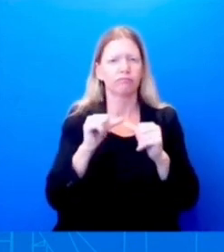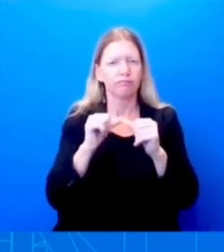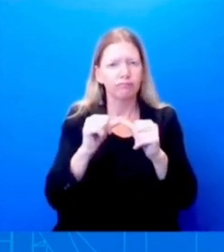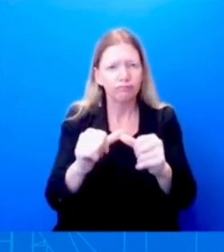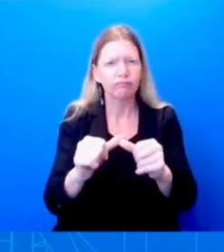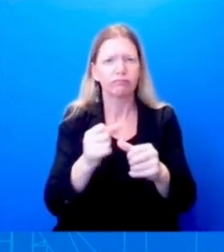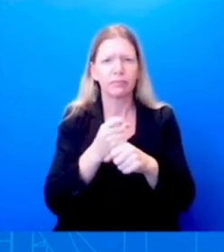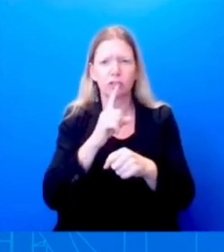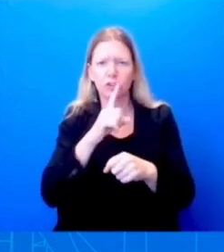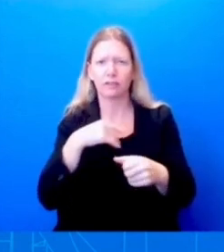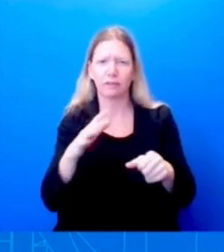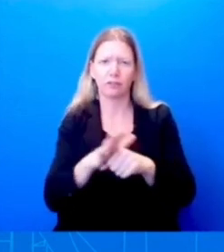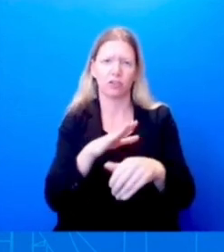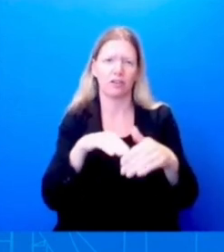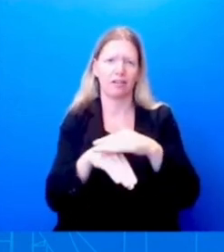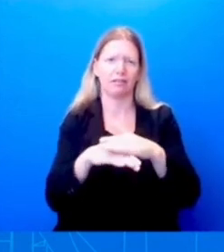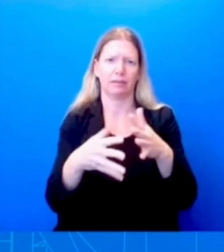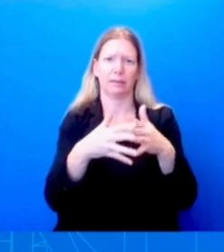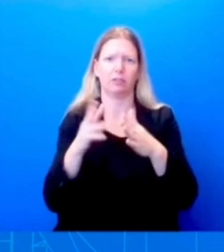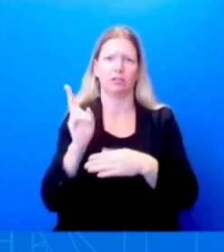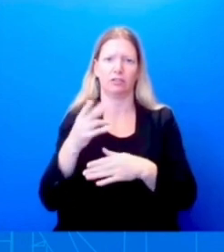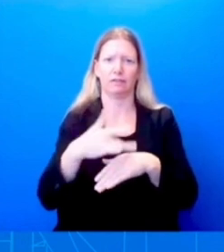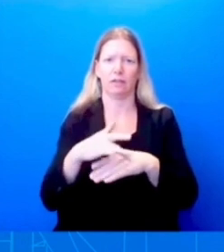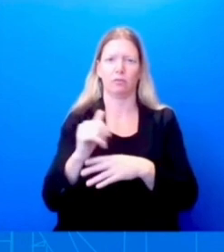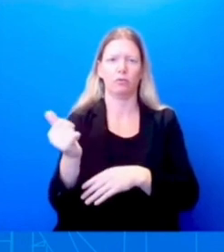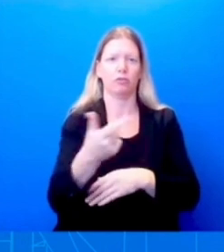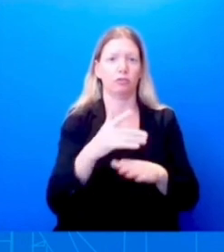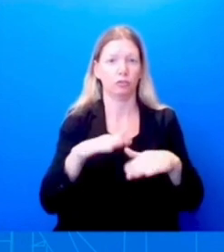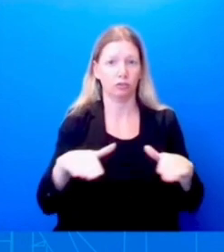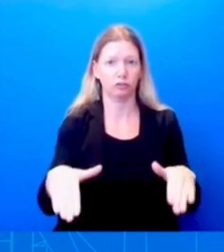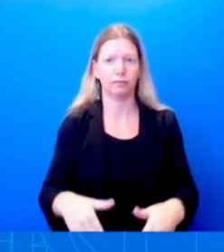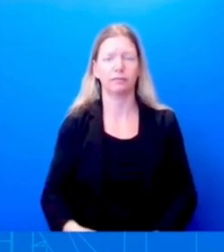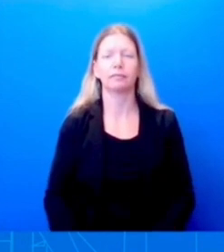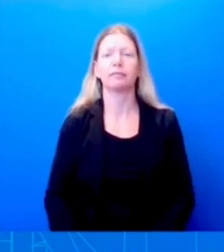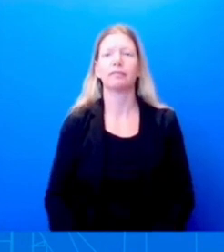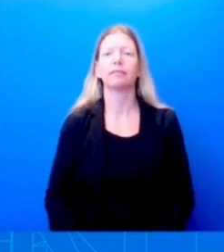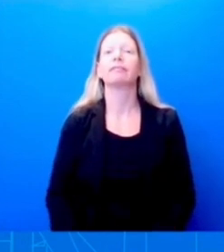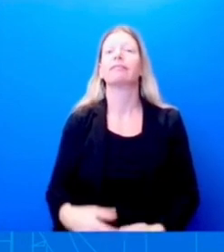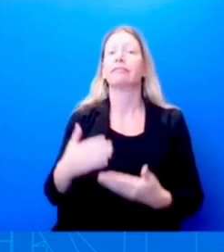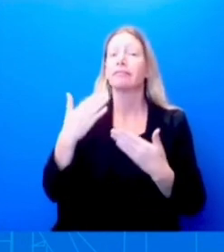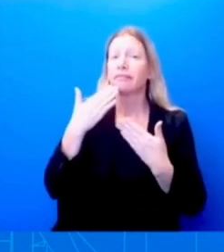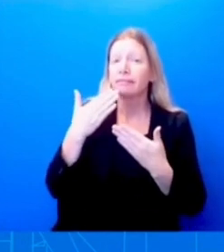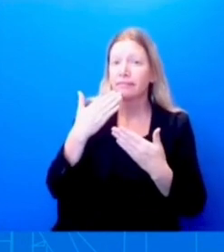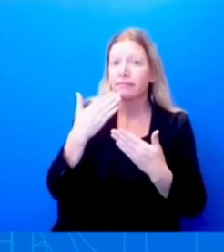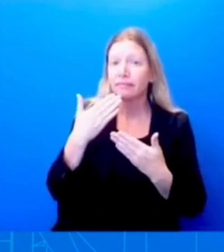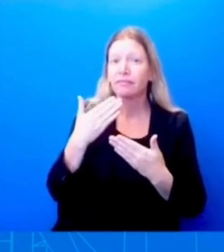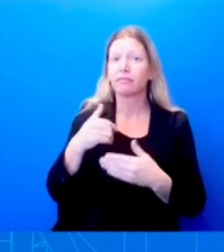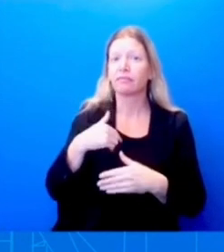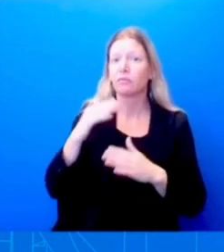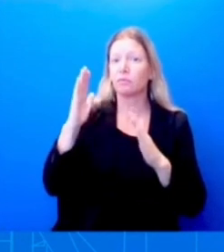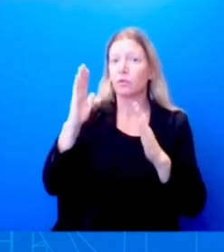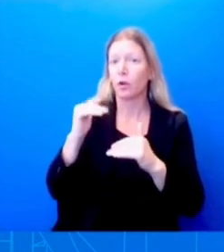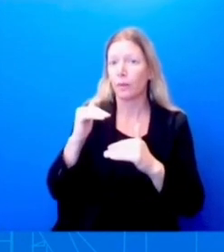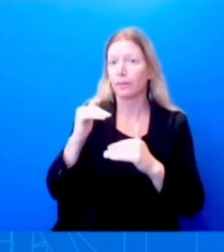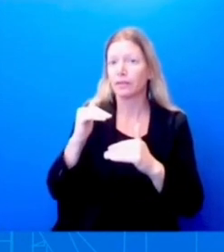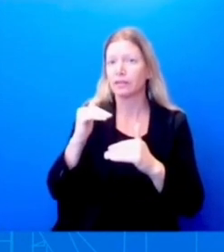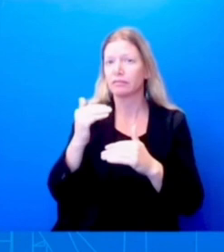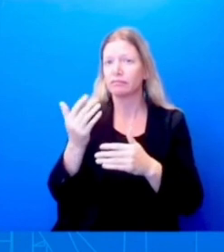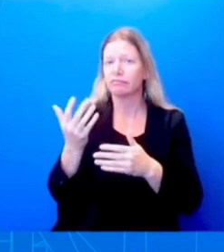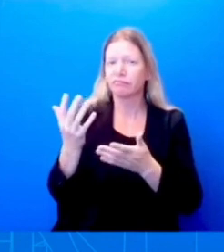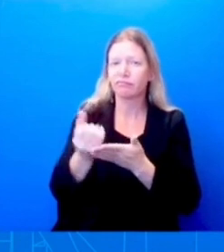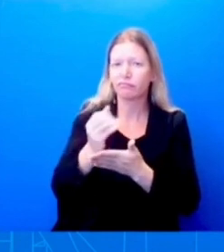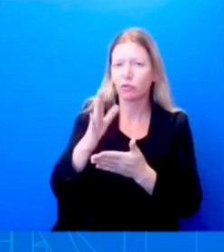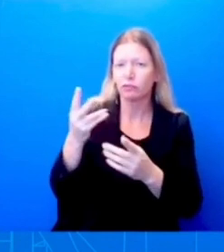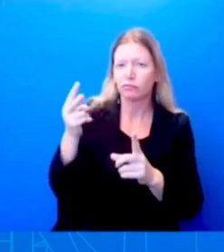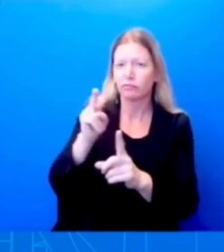Thank you. Mayor Benjamin, I'm hoping I could get your reaction both as one of the president's top advisors and also just a Black